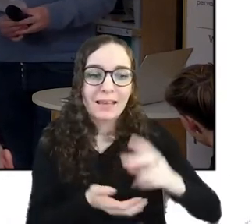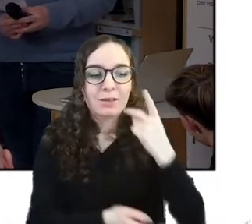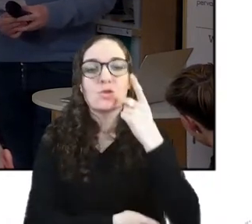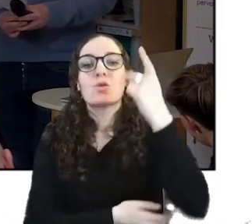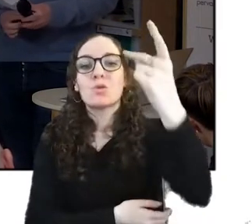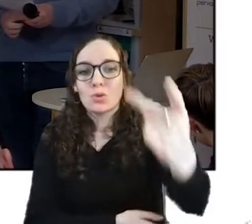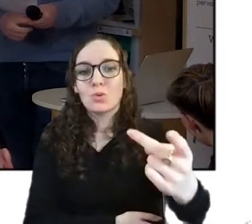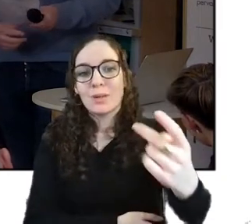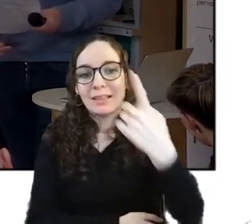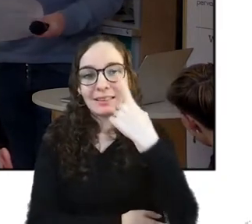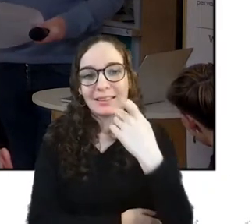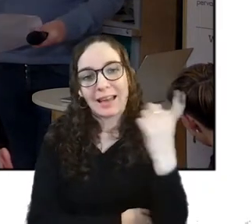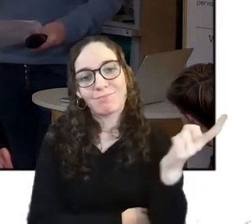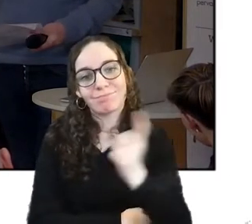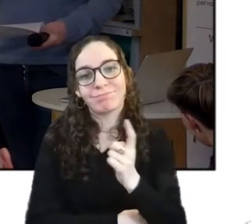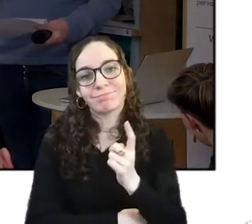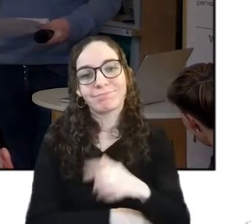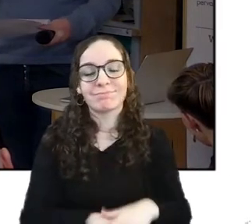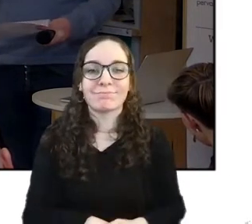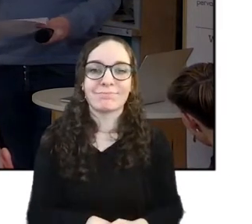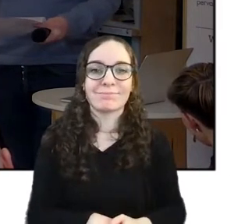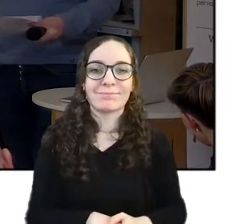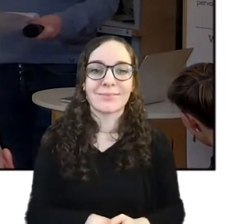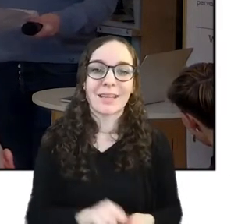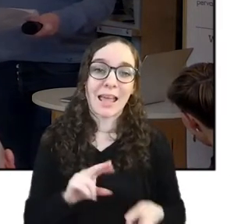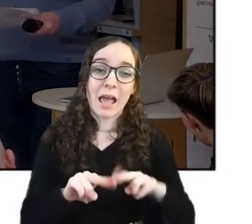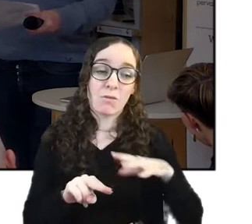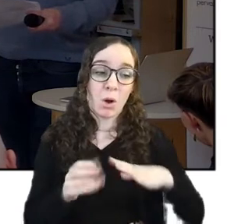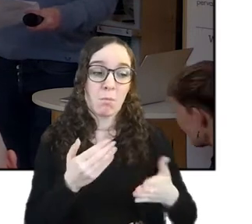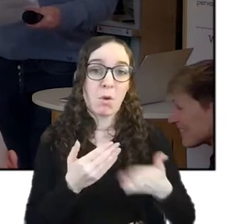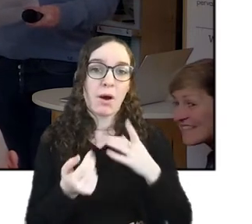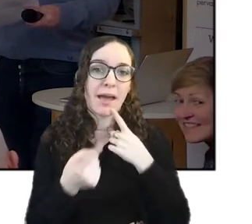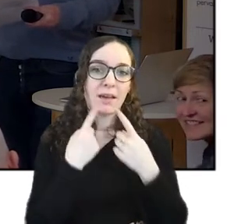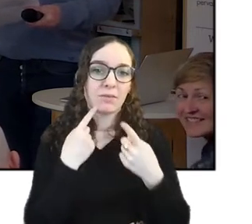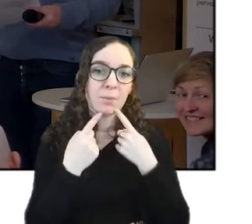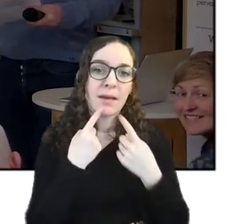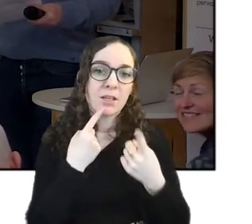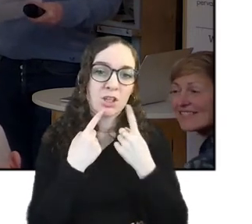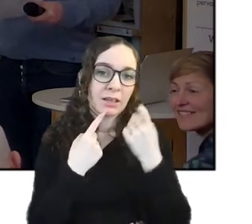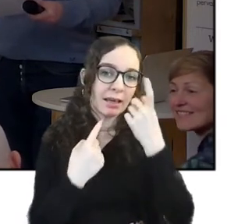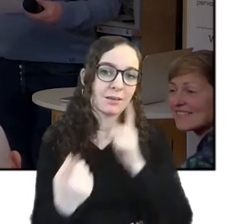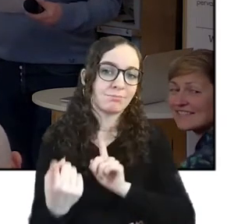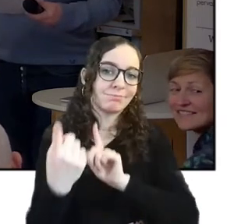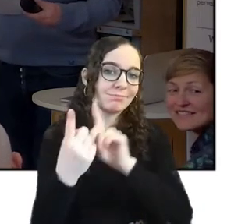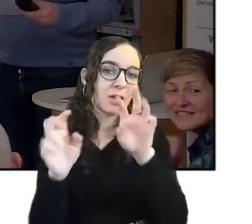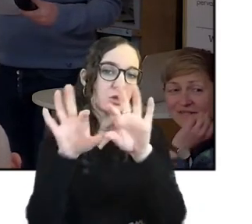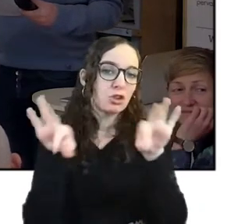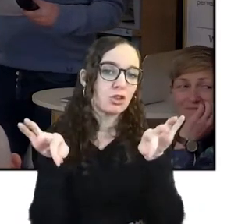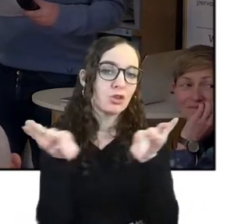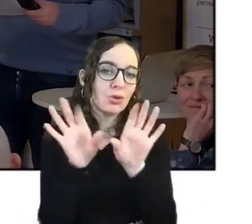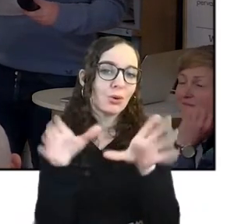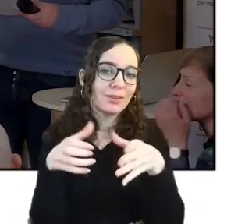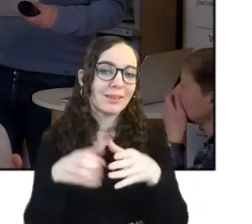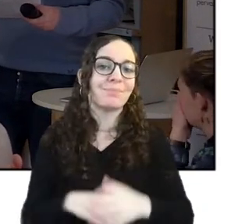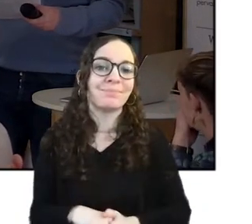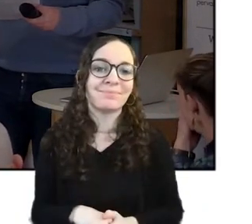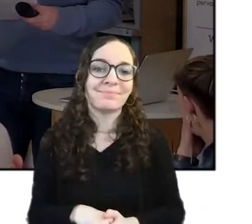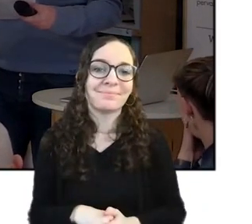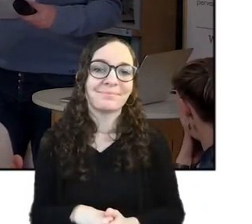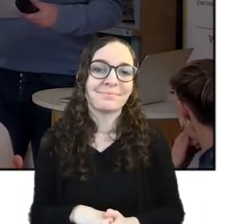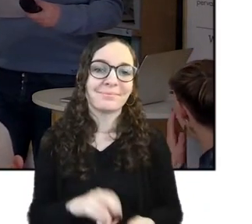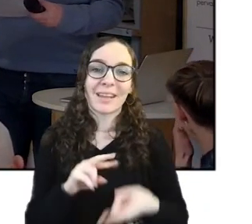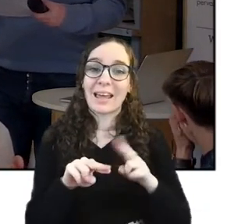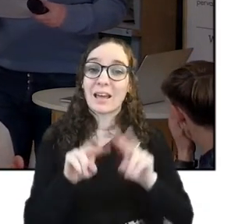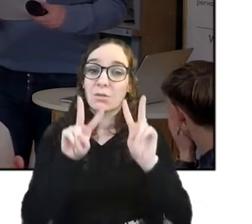find out more about what we do please come find one of the studio team studio team wave your hands here we are um if you're watching it